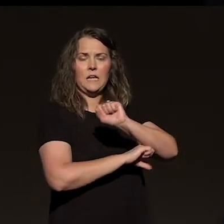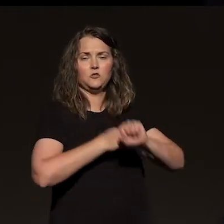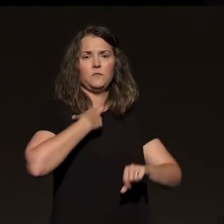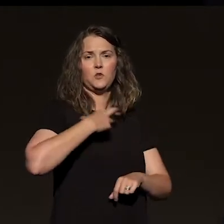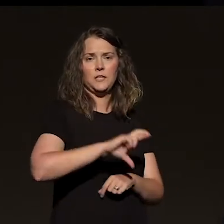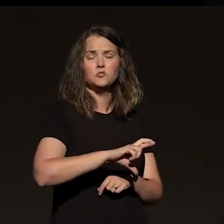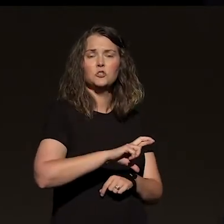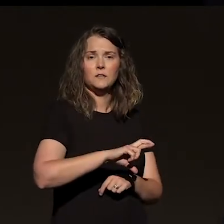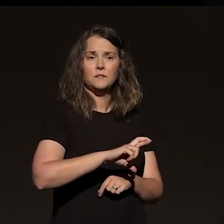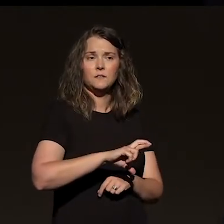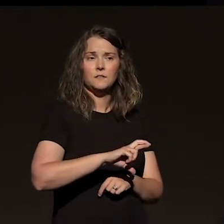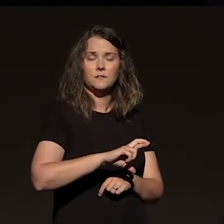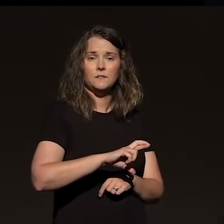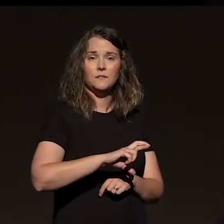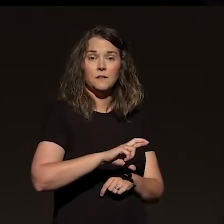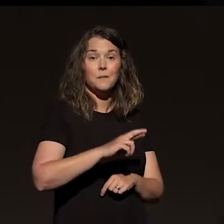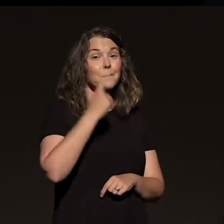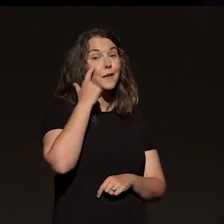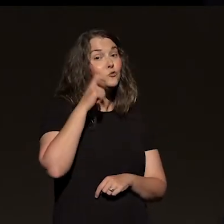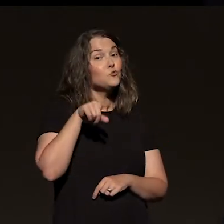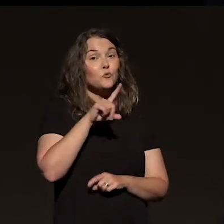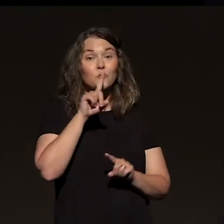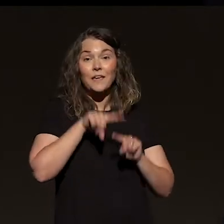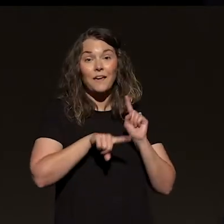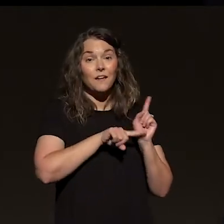online, would you have any spiritual life?